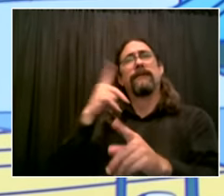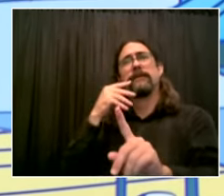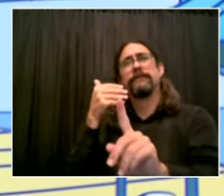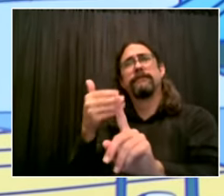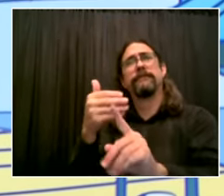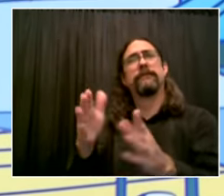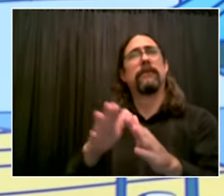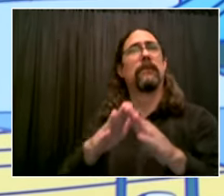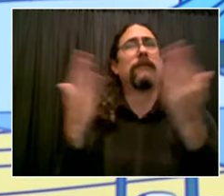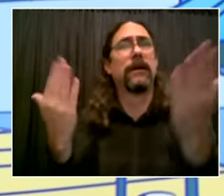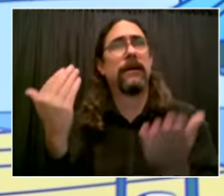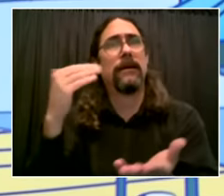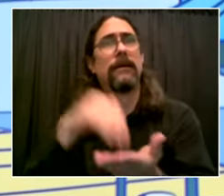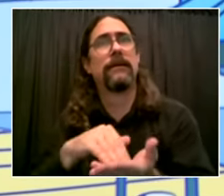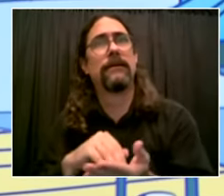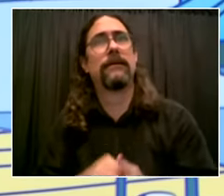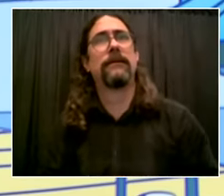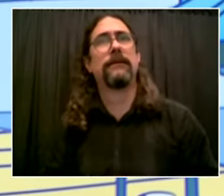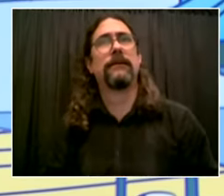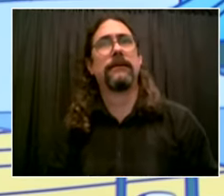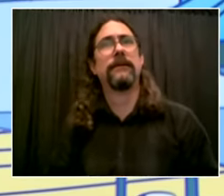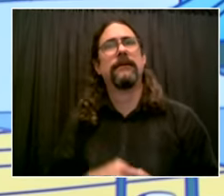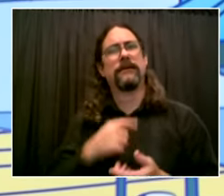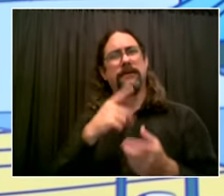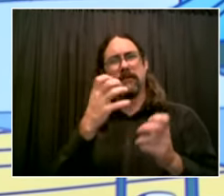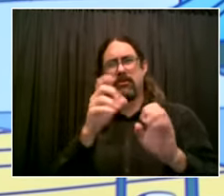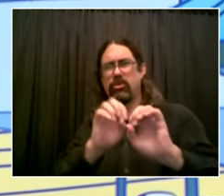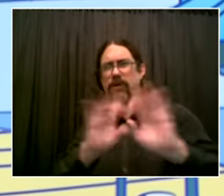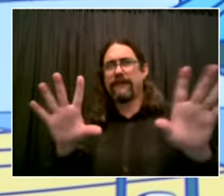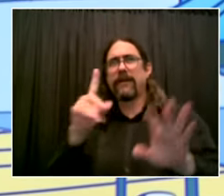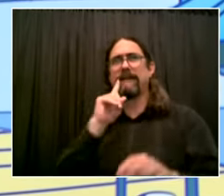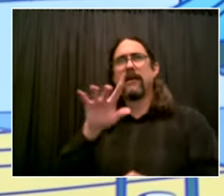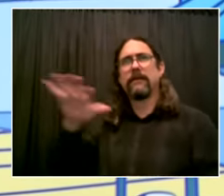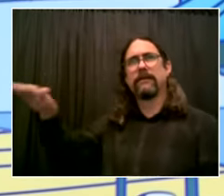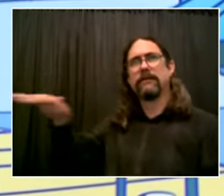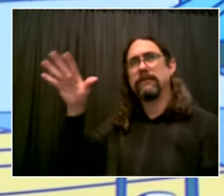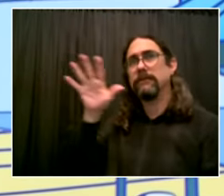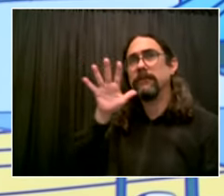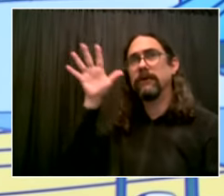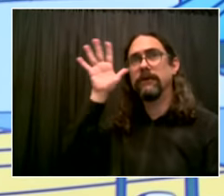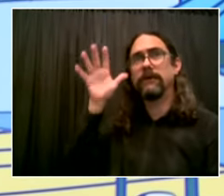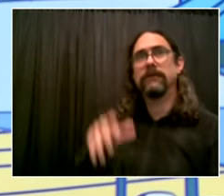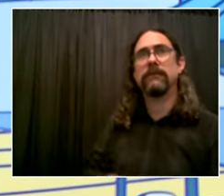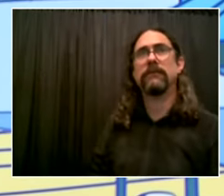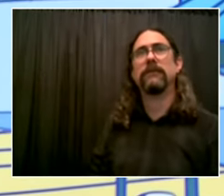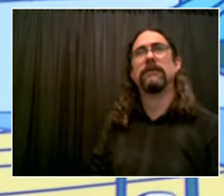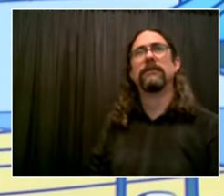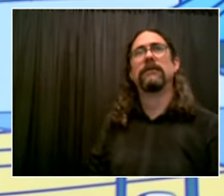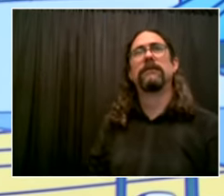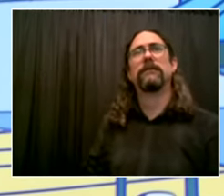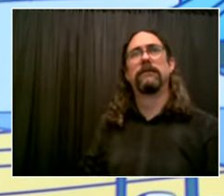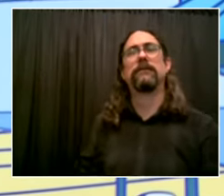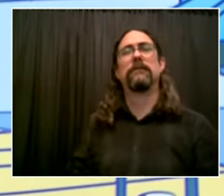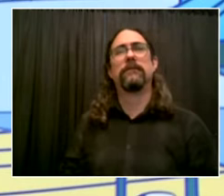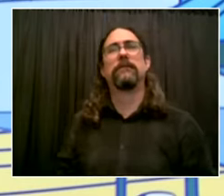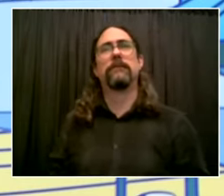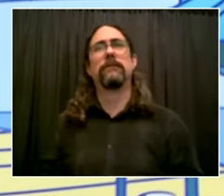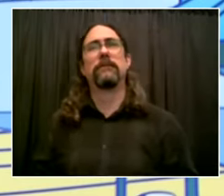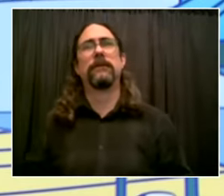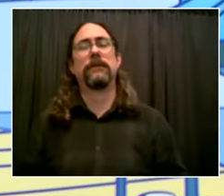remote option offered to immunocompromised students as well as quarantine students because i was under the impression that